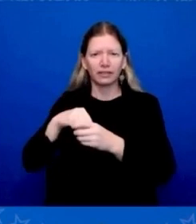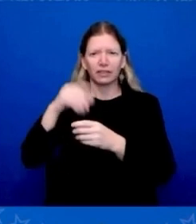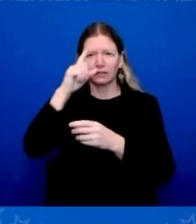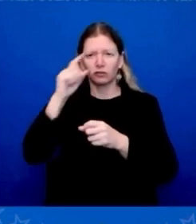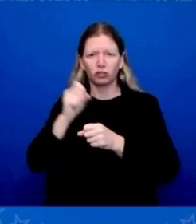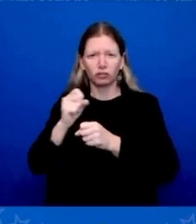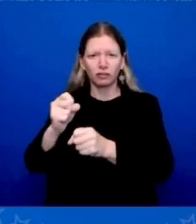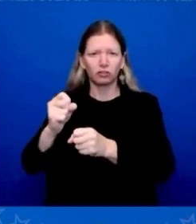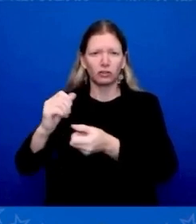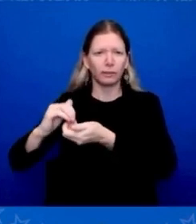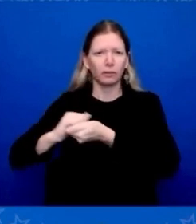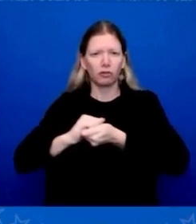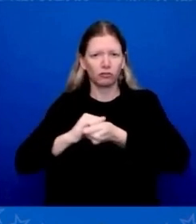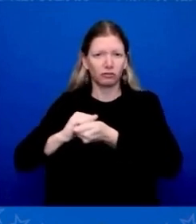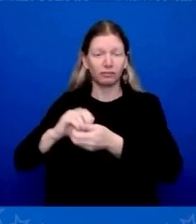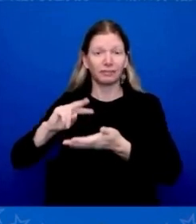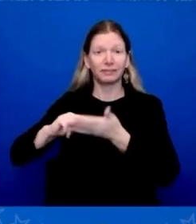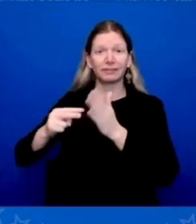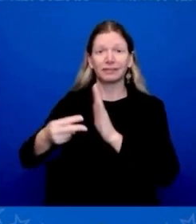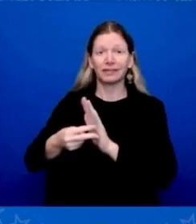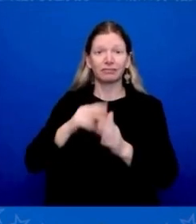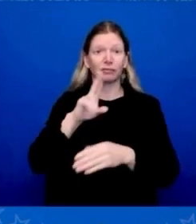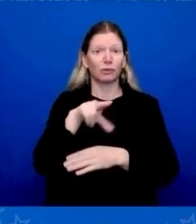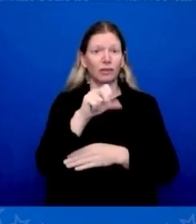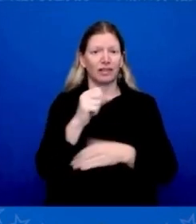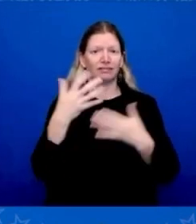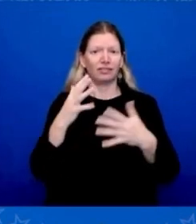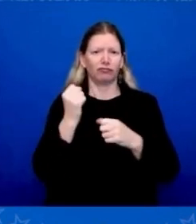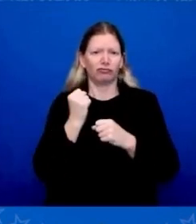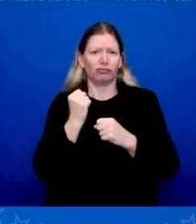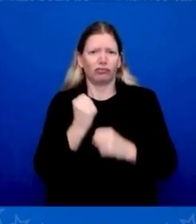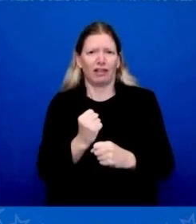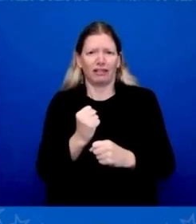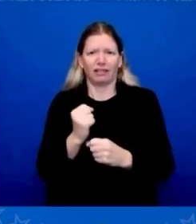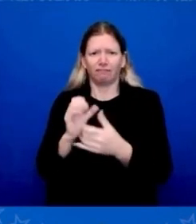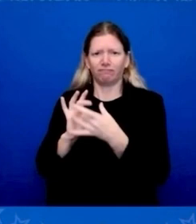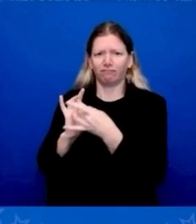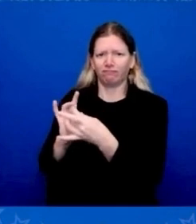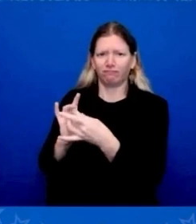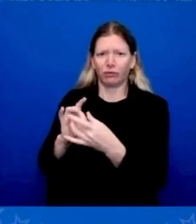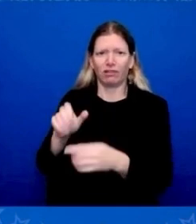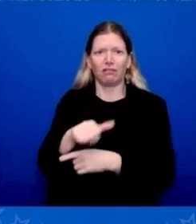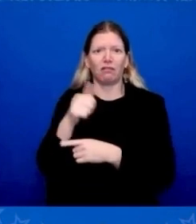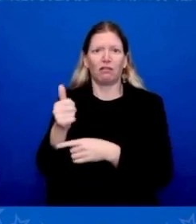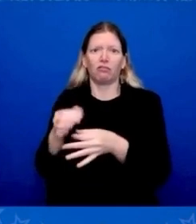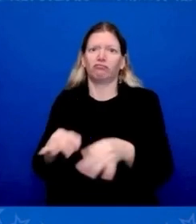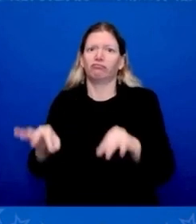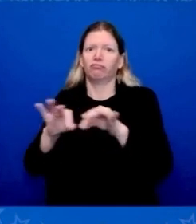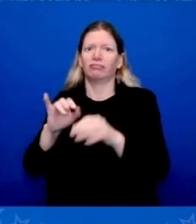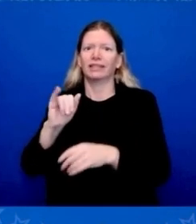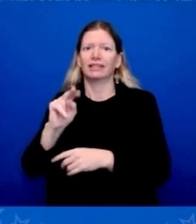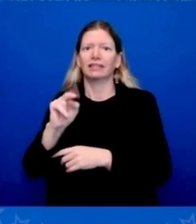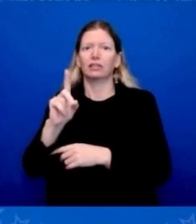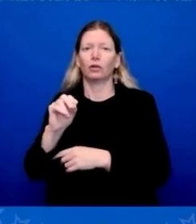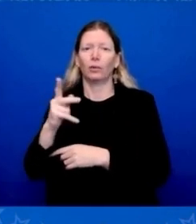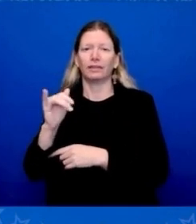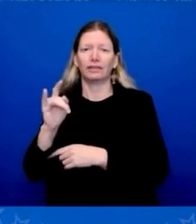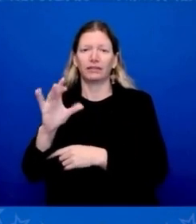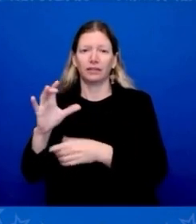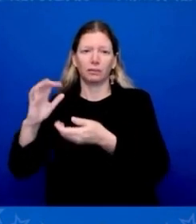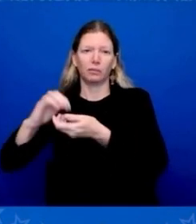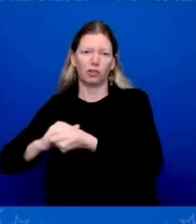with another critical Indo-Pacific partner. Our progress today builds on Camp David trilateral with Japan